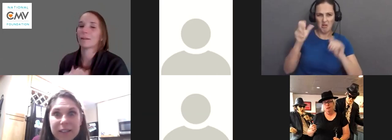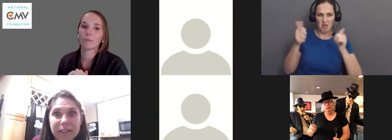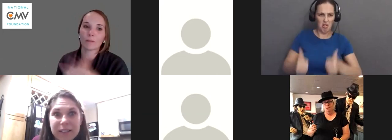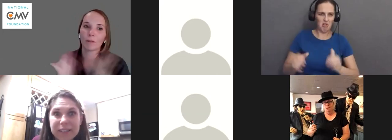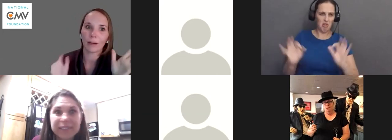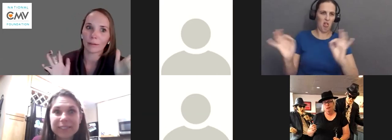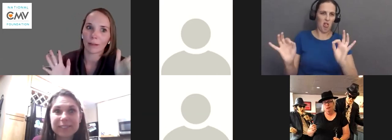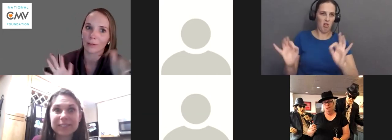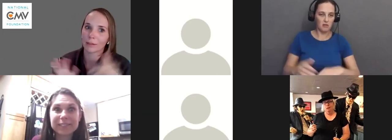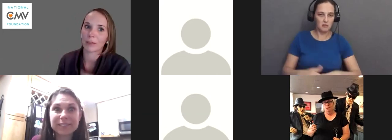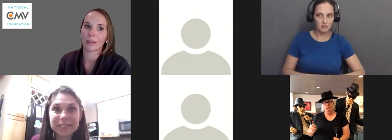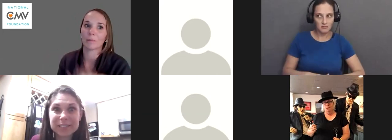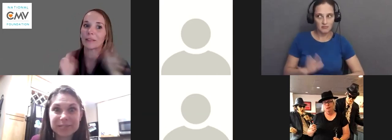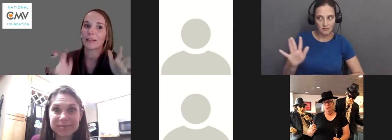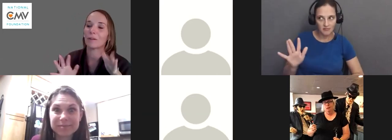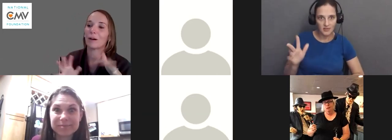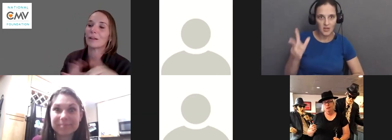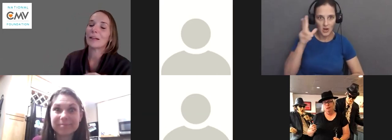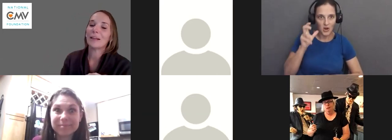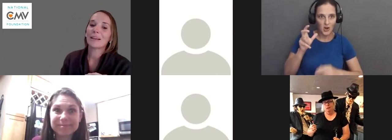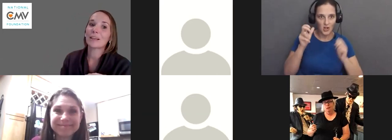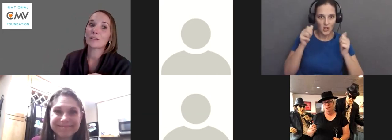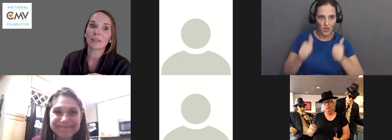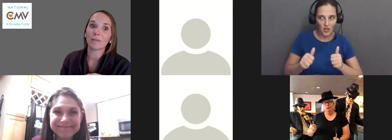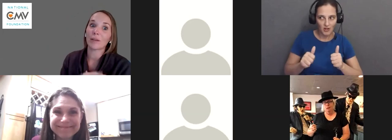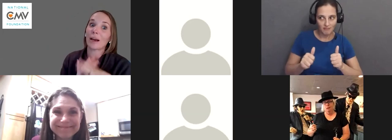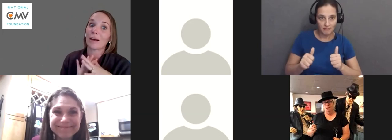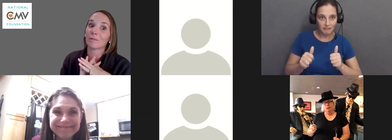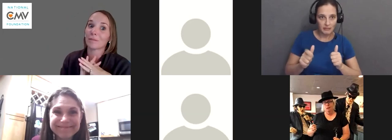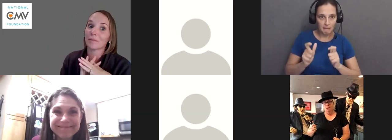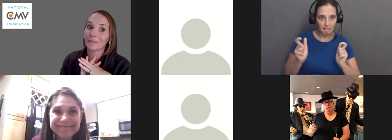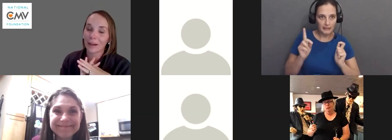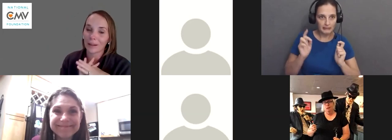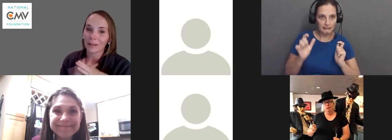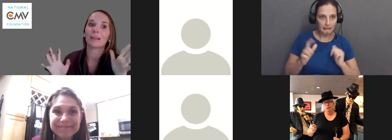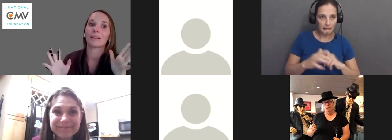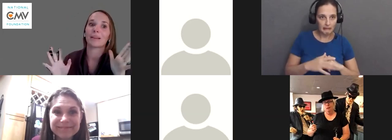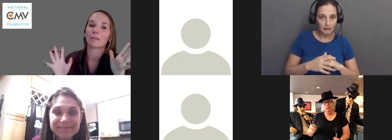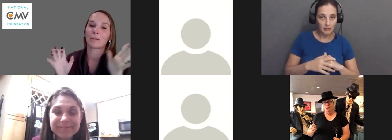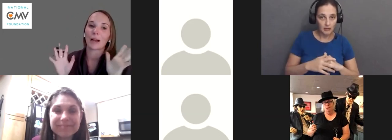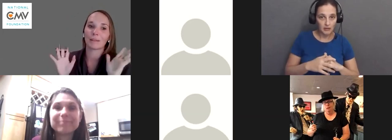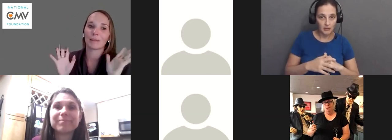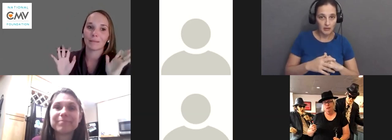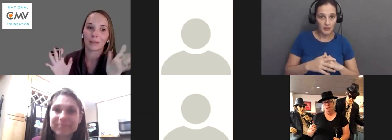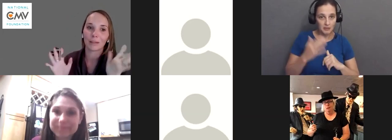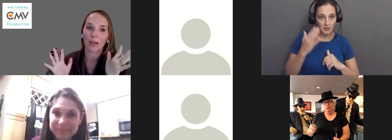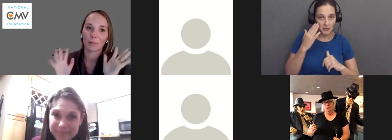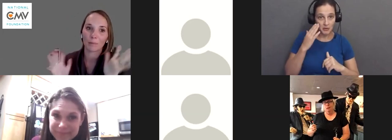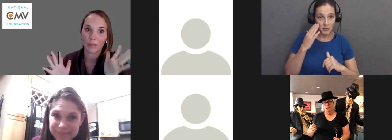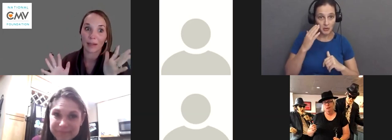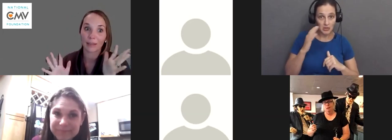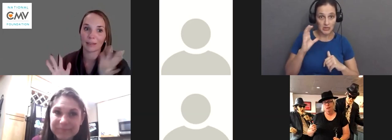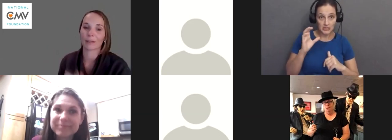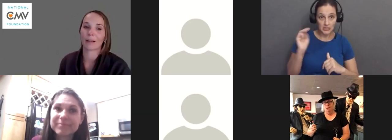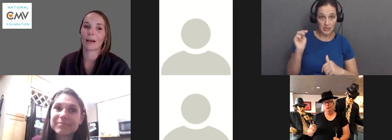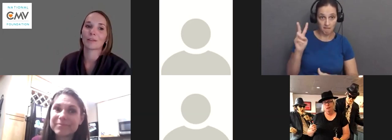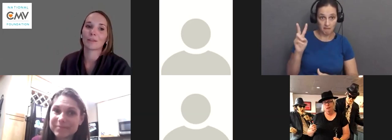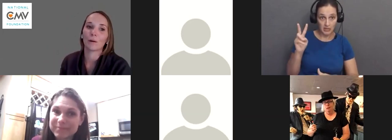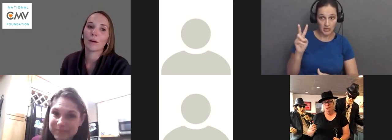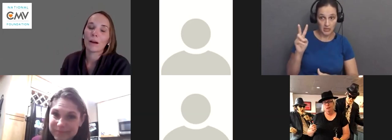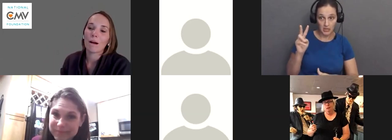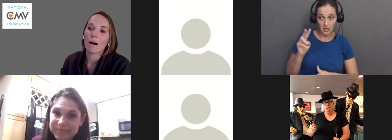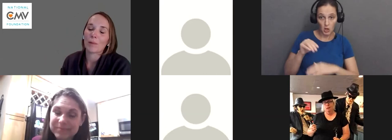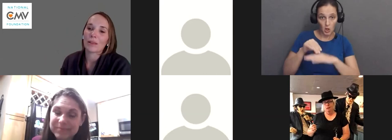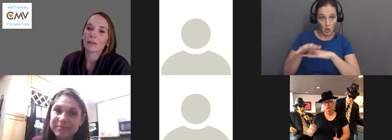And I'm like, well, first of all, hearing loss is a big deal, but second of all, kids with CMB have a lot of things going on, sometimes besides hearing